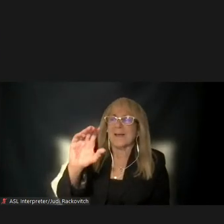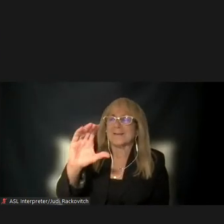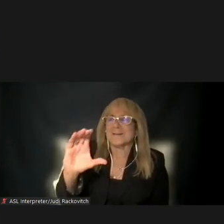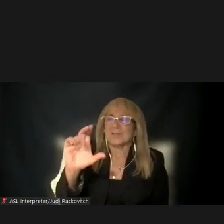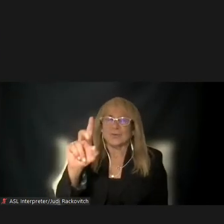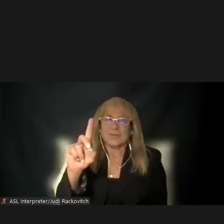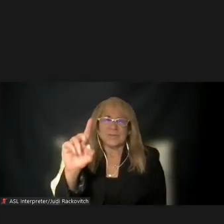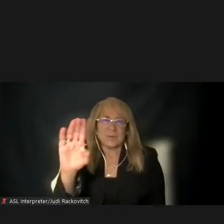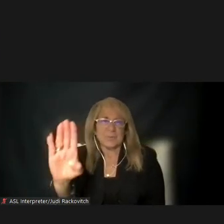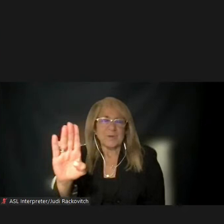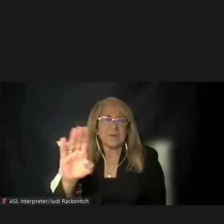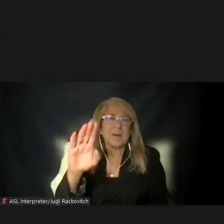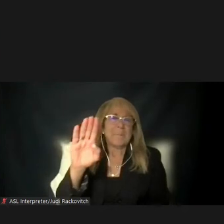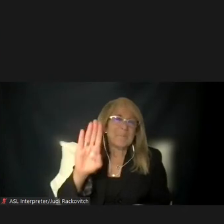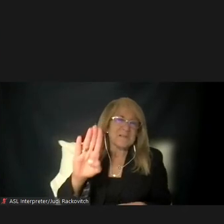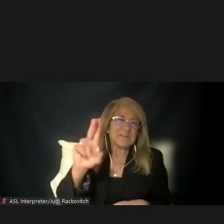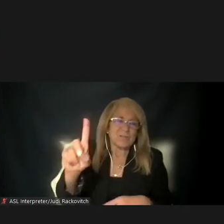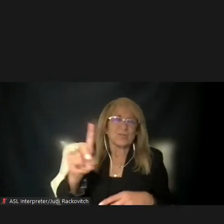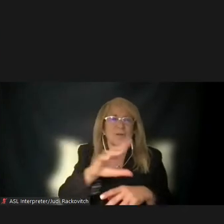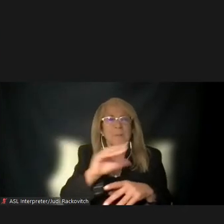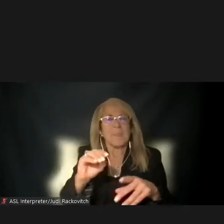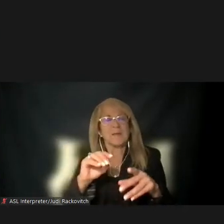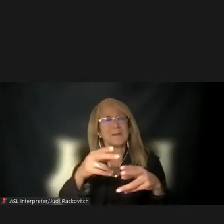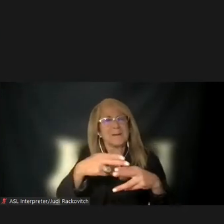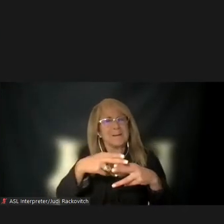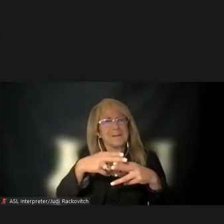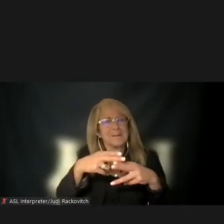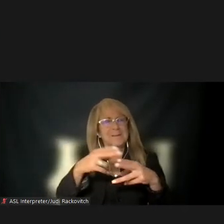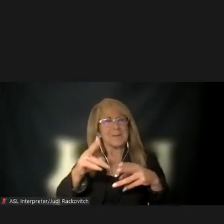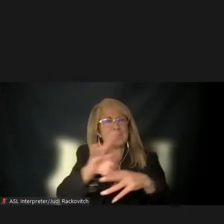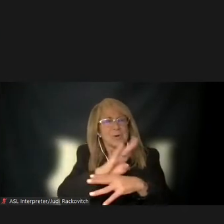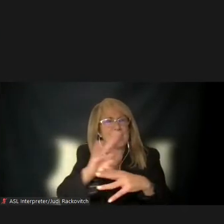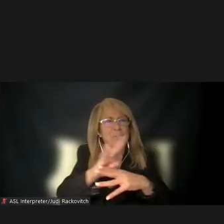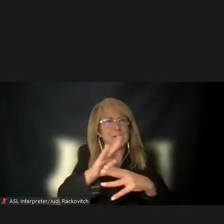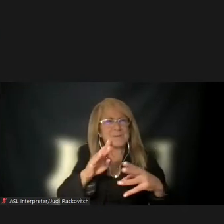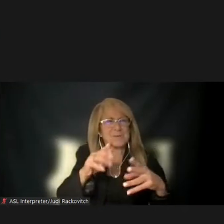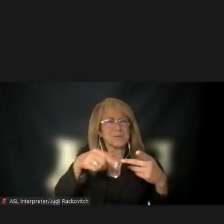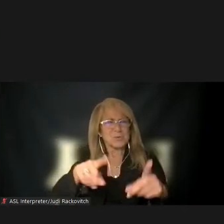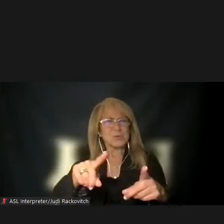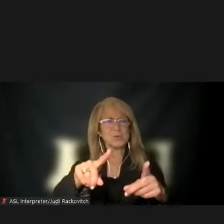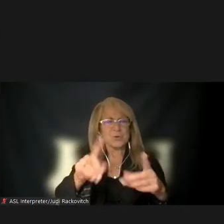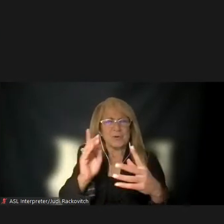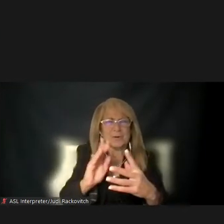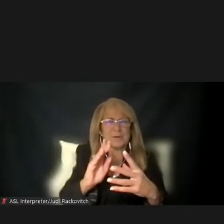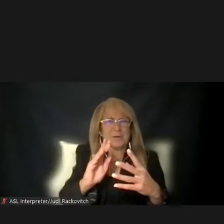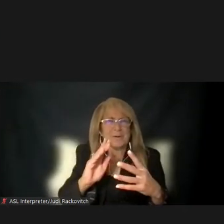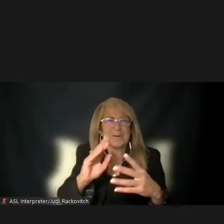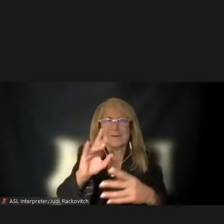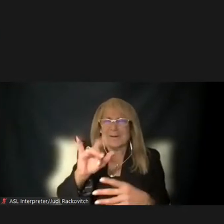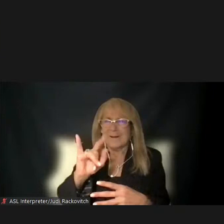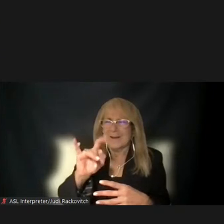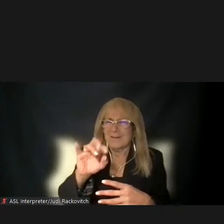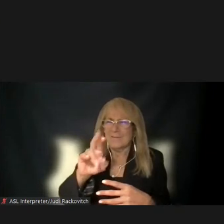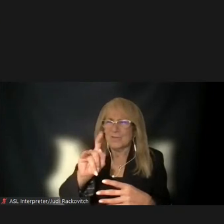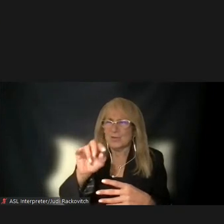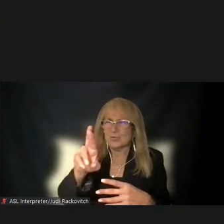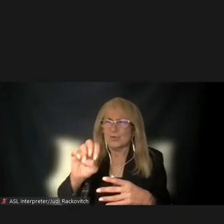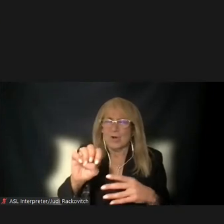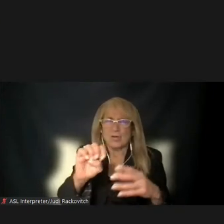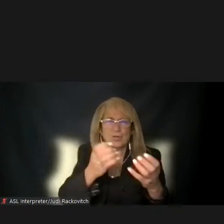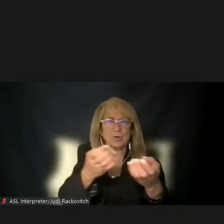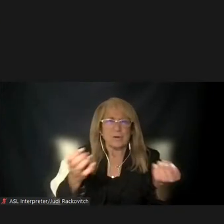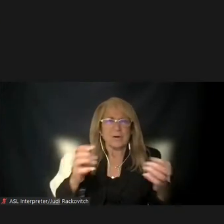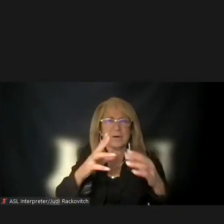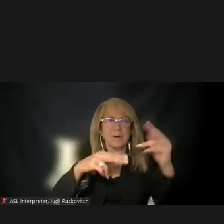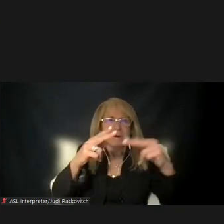includes temporary disruptions from construction during installation of infrastructure and equipment. Construction will have a limited duration, but it will generate some temporary